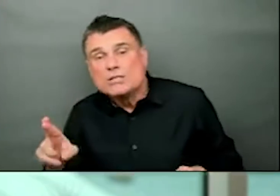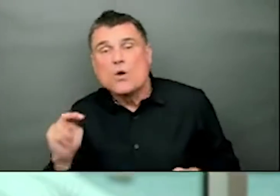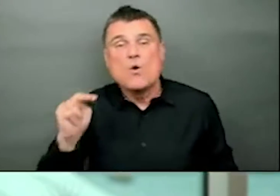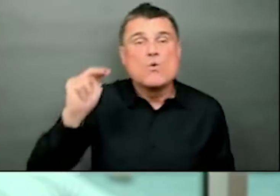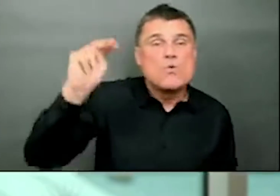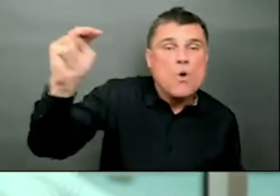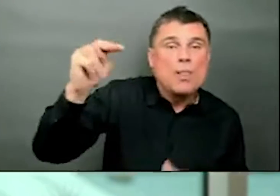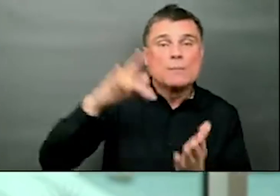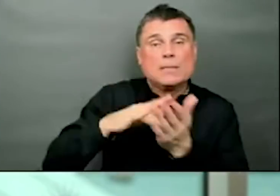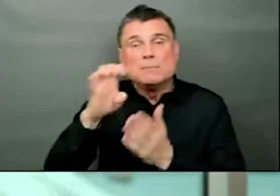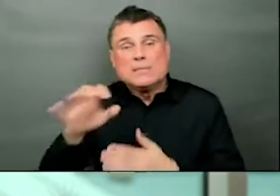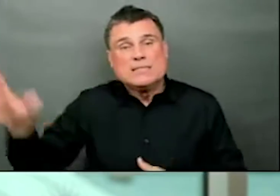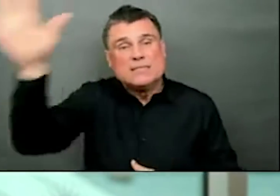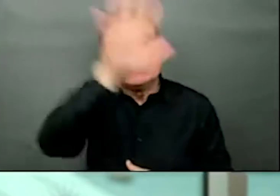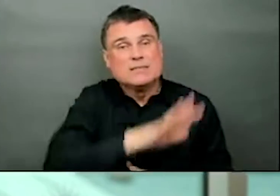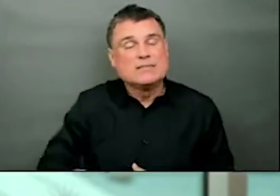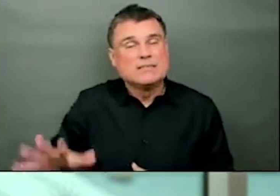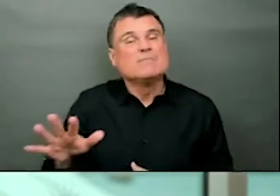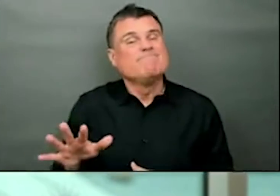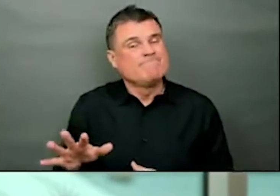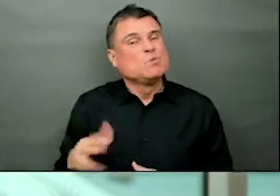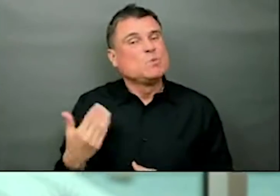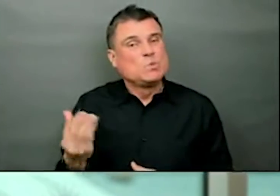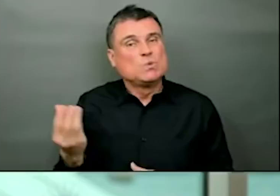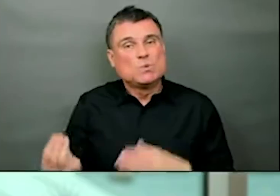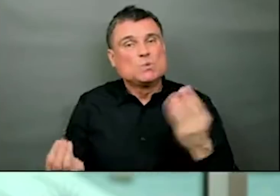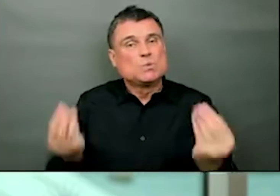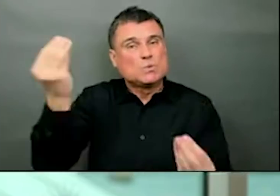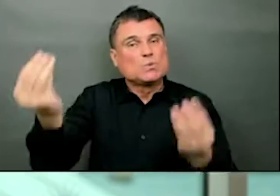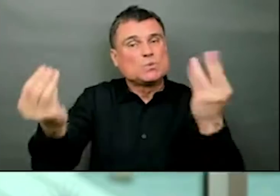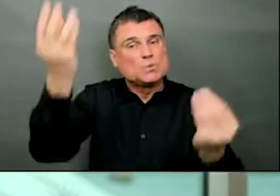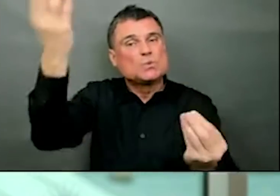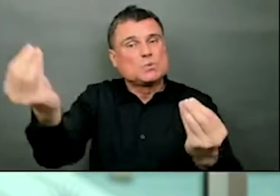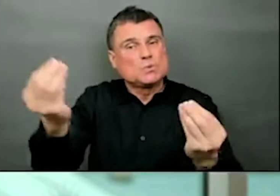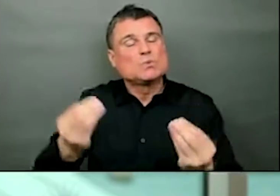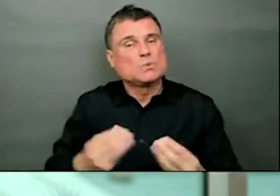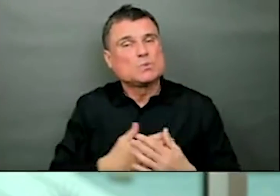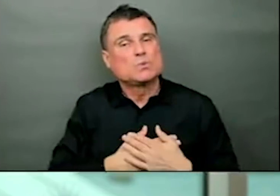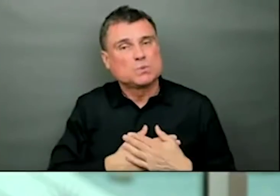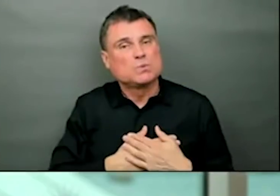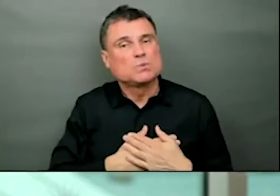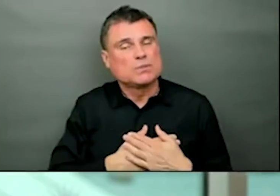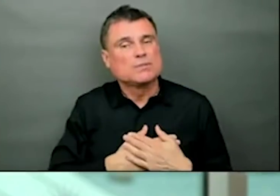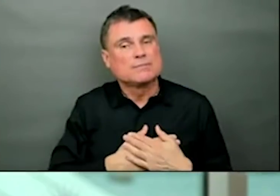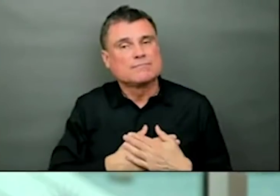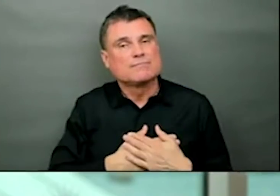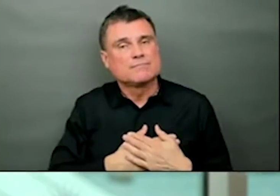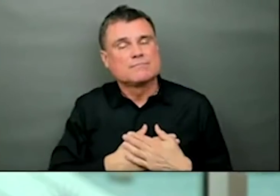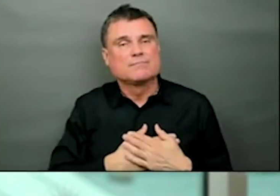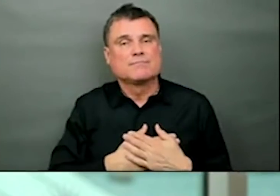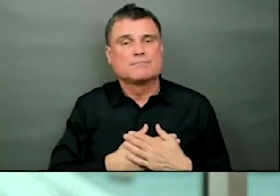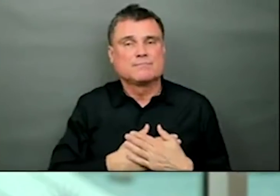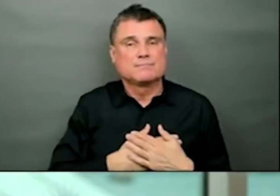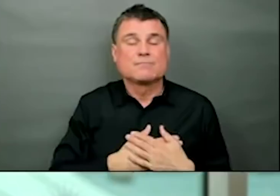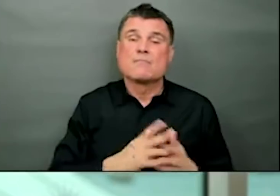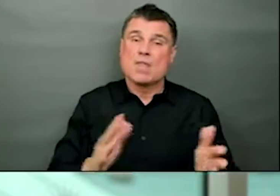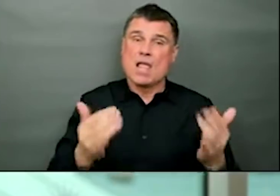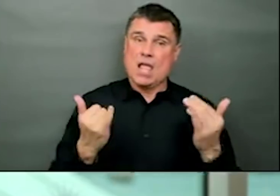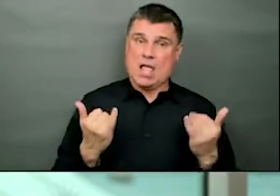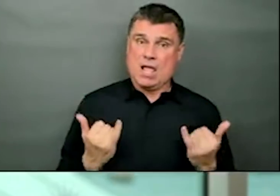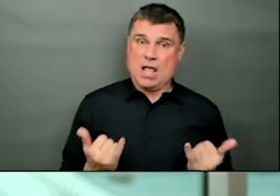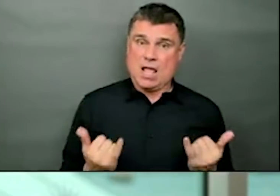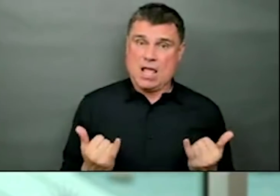I think. We have noted this all along. It is a moment of sadness in everyone's life. We know